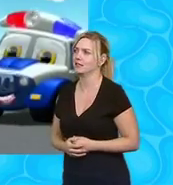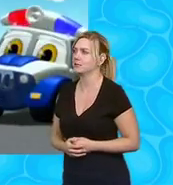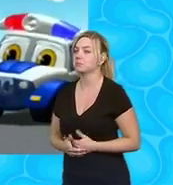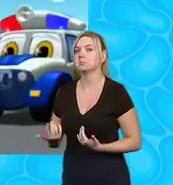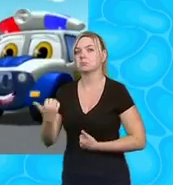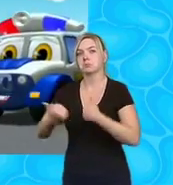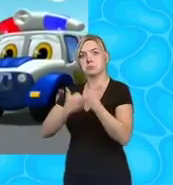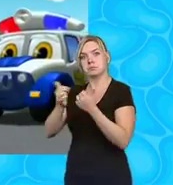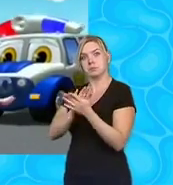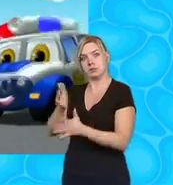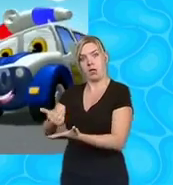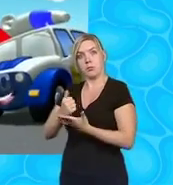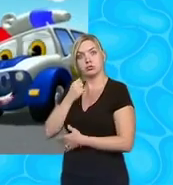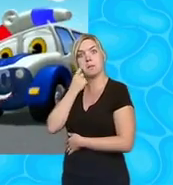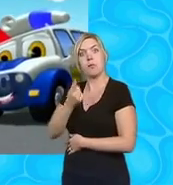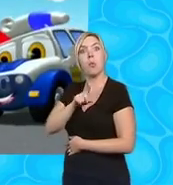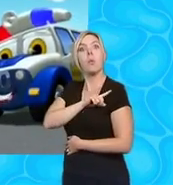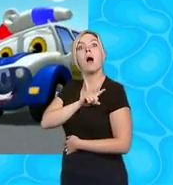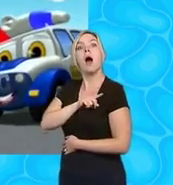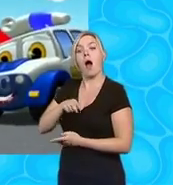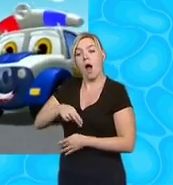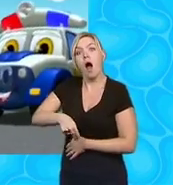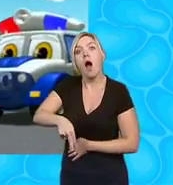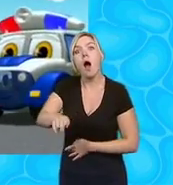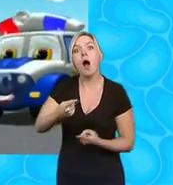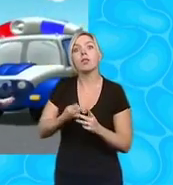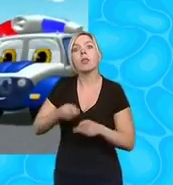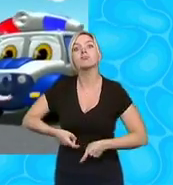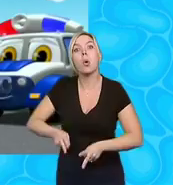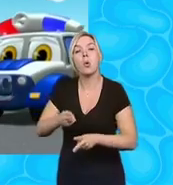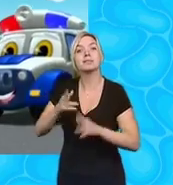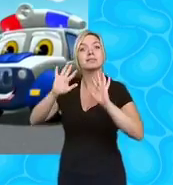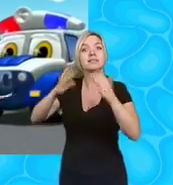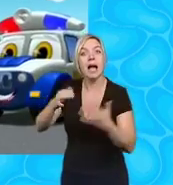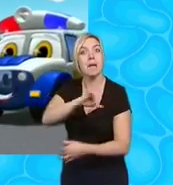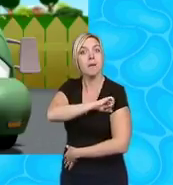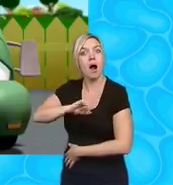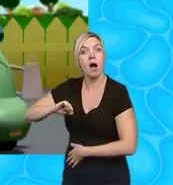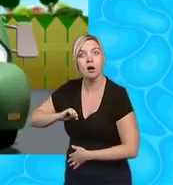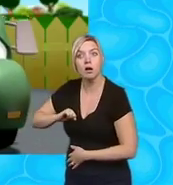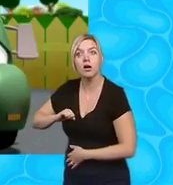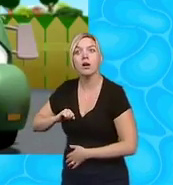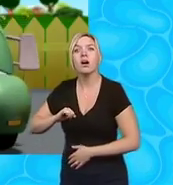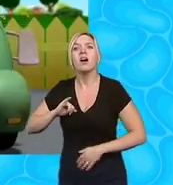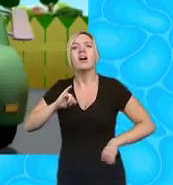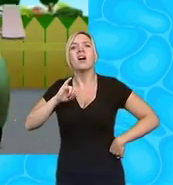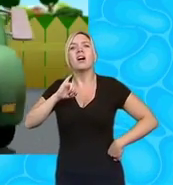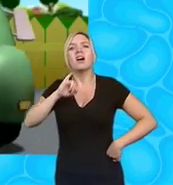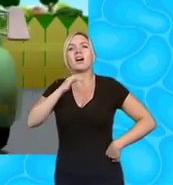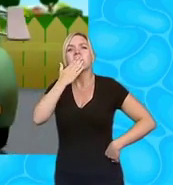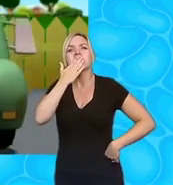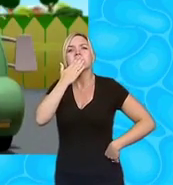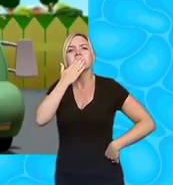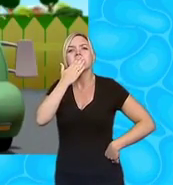then you can help me tomorrow because I've got to paint the lines on another road and that one's ten miles oh no